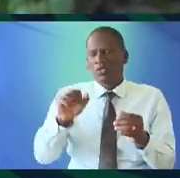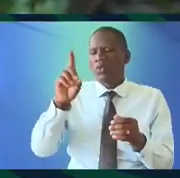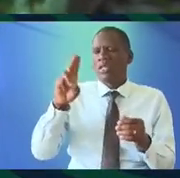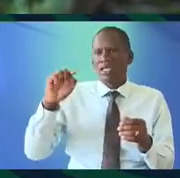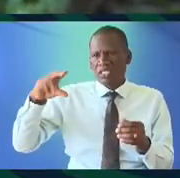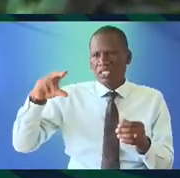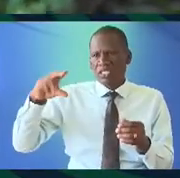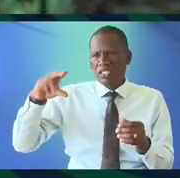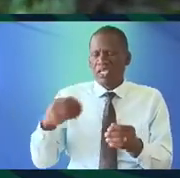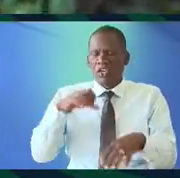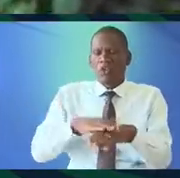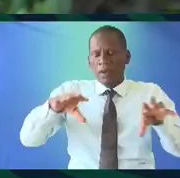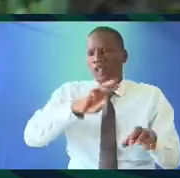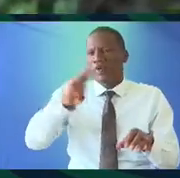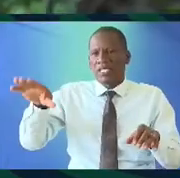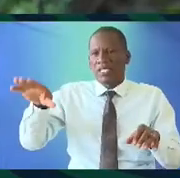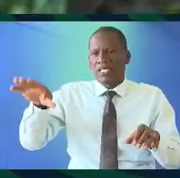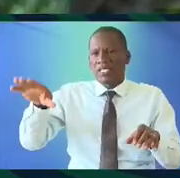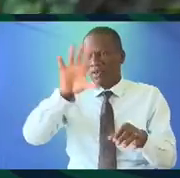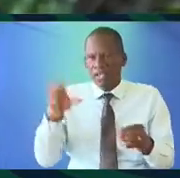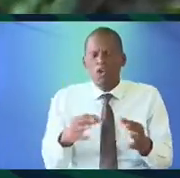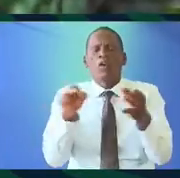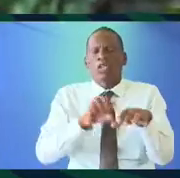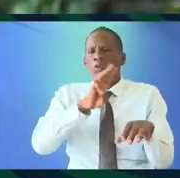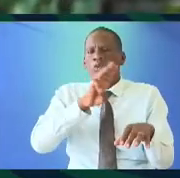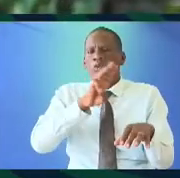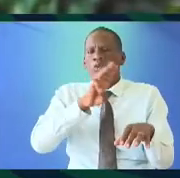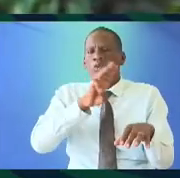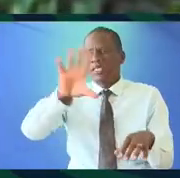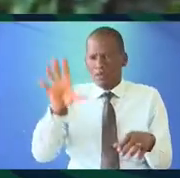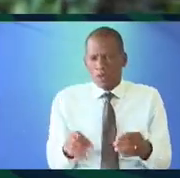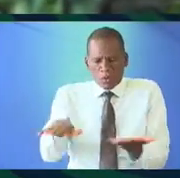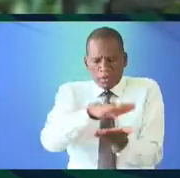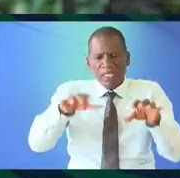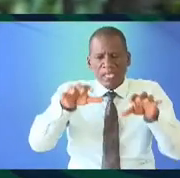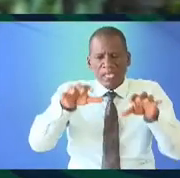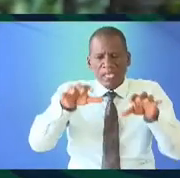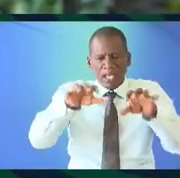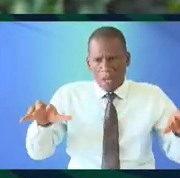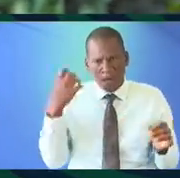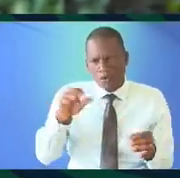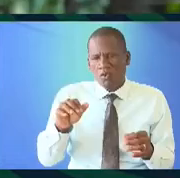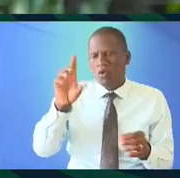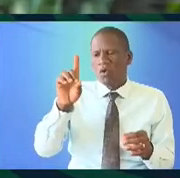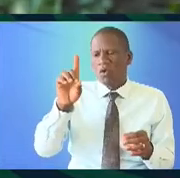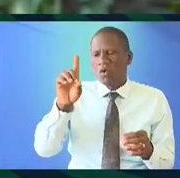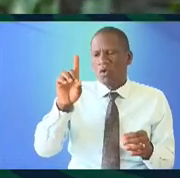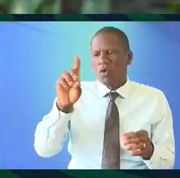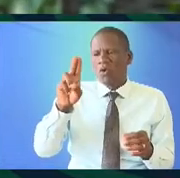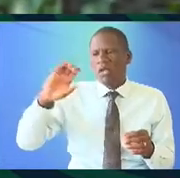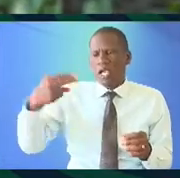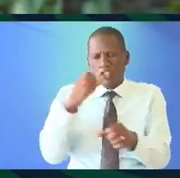the Dutch were able to find a secondary market in West Africa and that for the longest time West Africa remained the primary market for Dutch